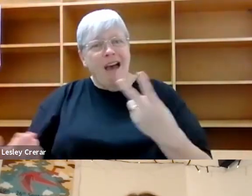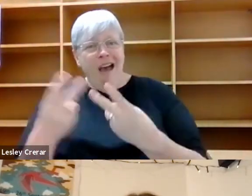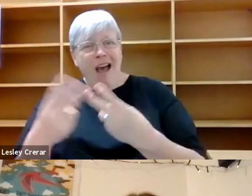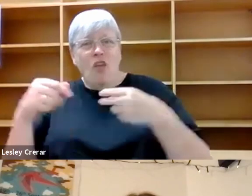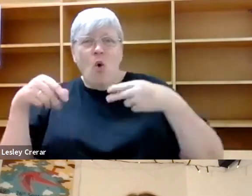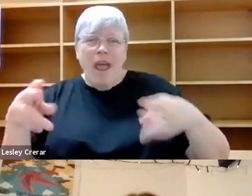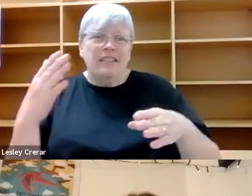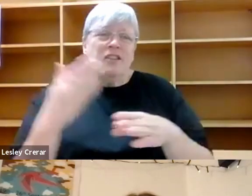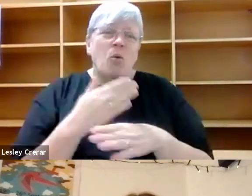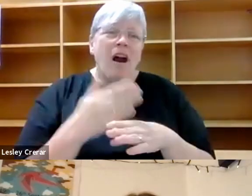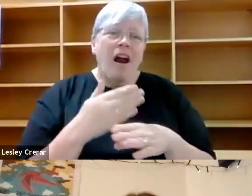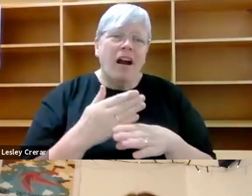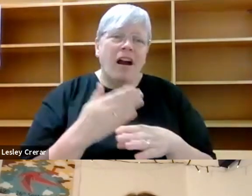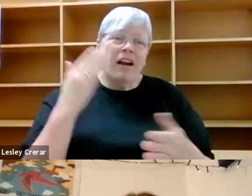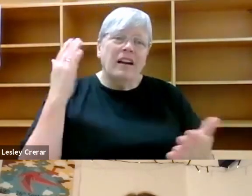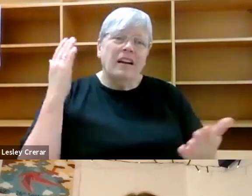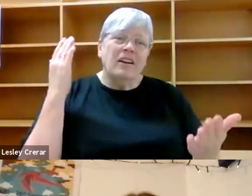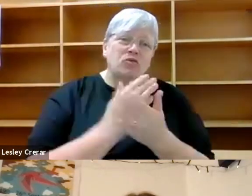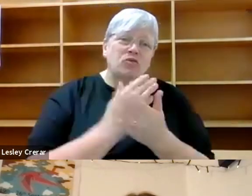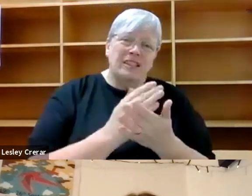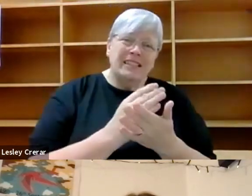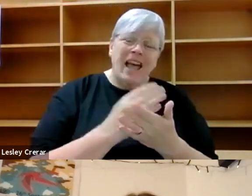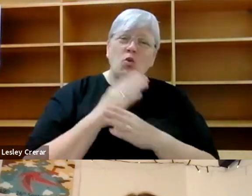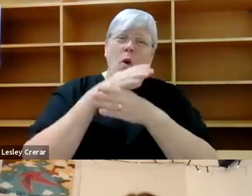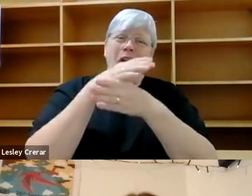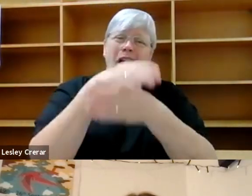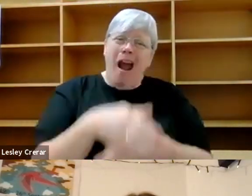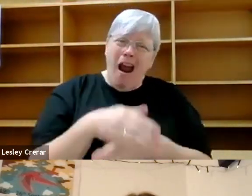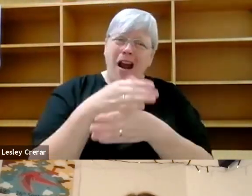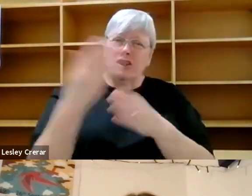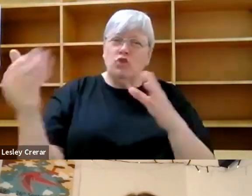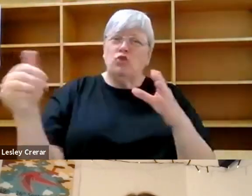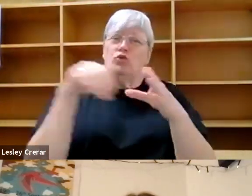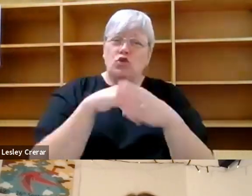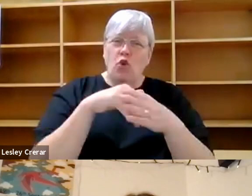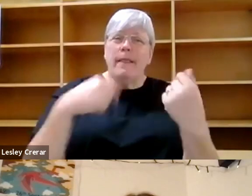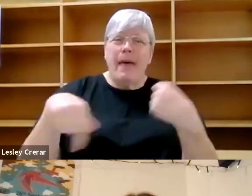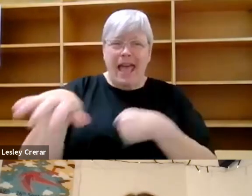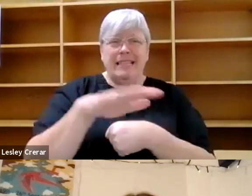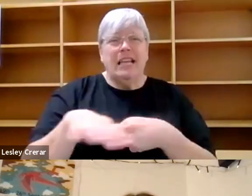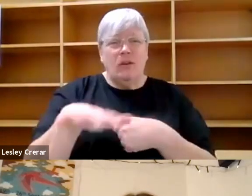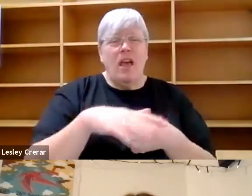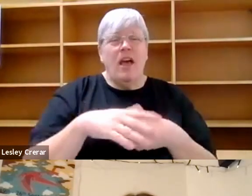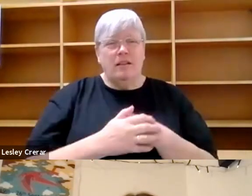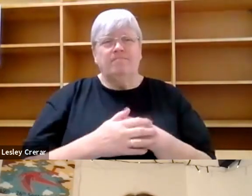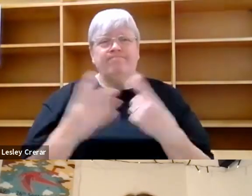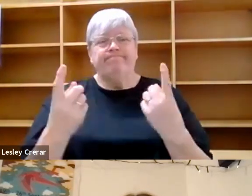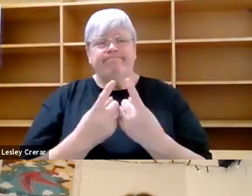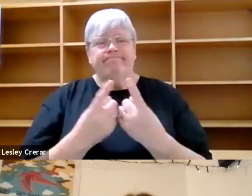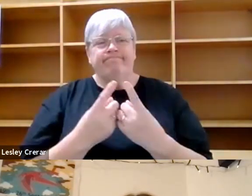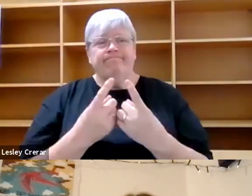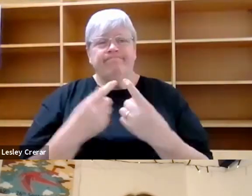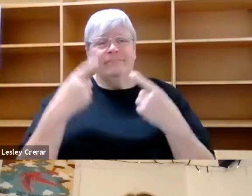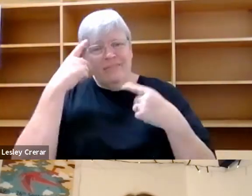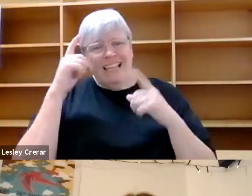very, very, very hard to have a seat at that table. And that's something, um, that I think cannot be